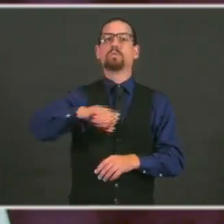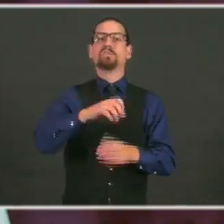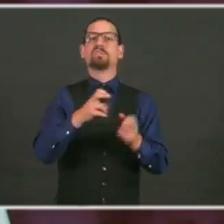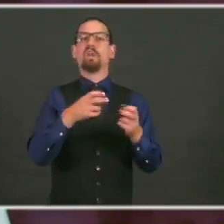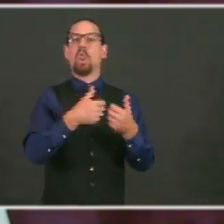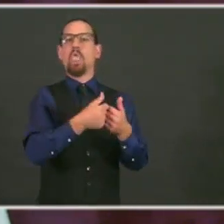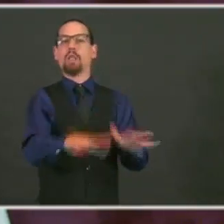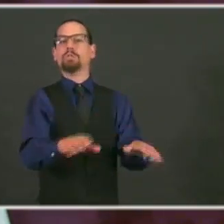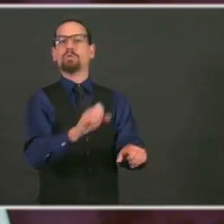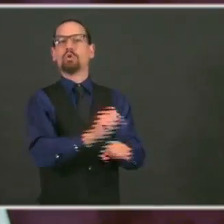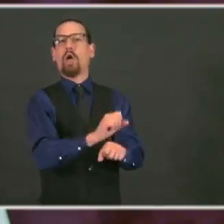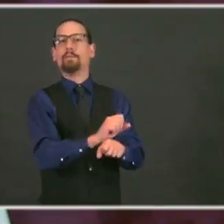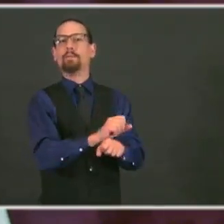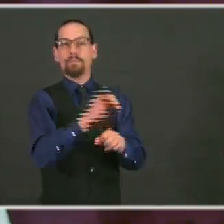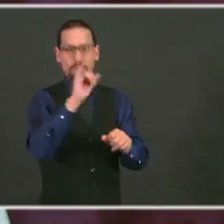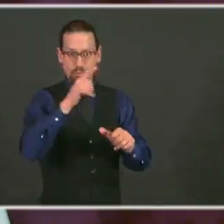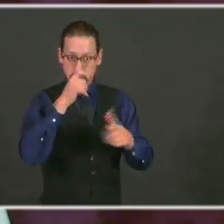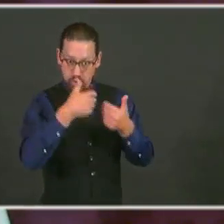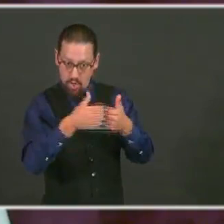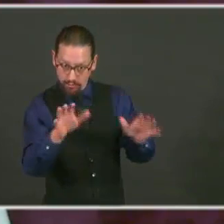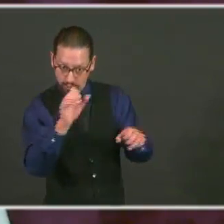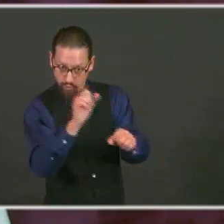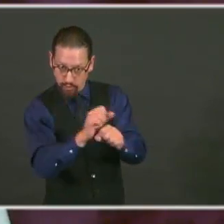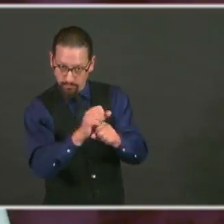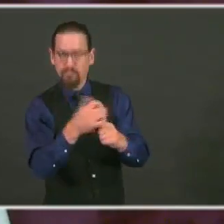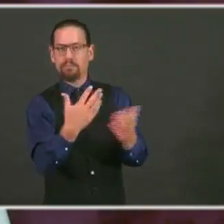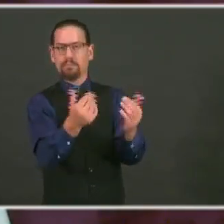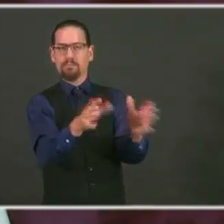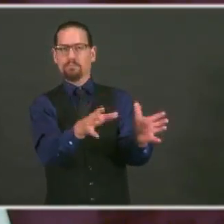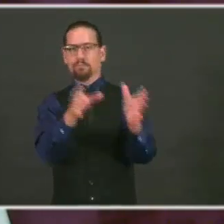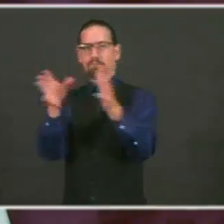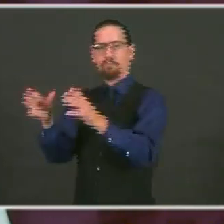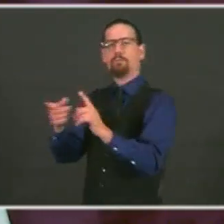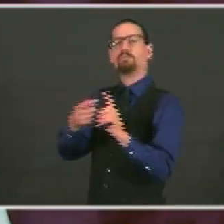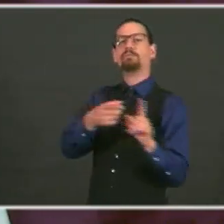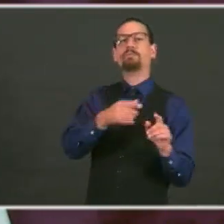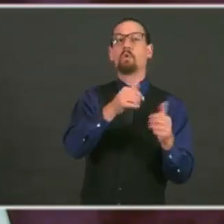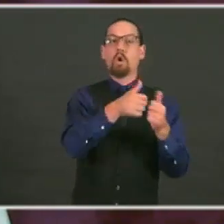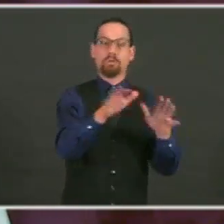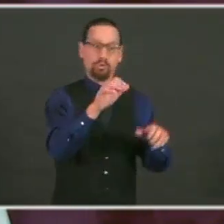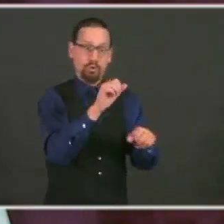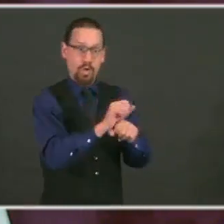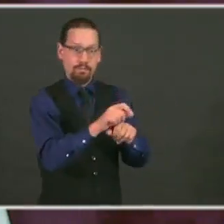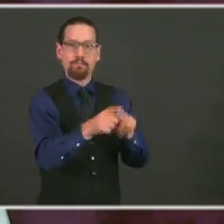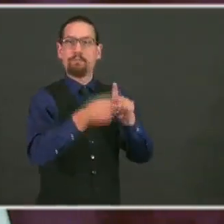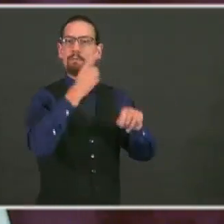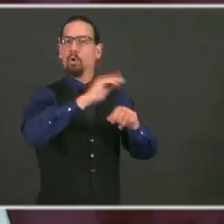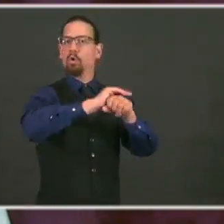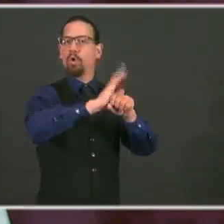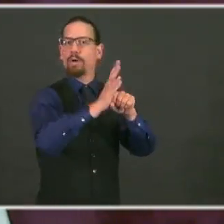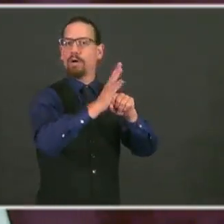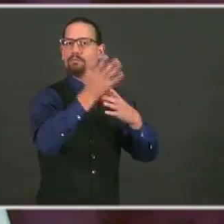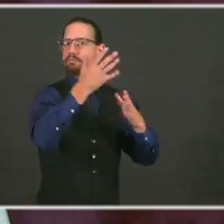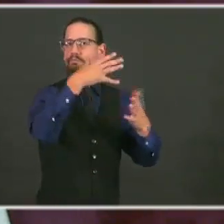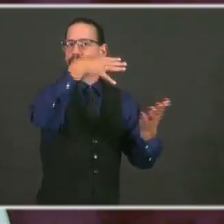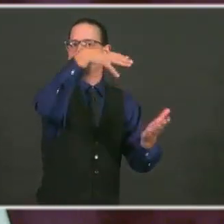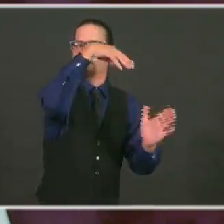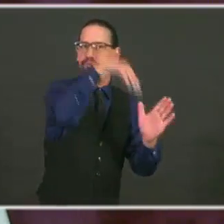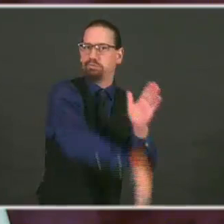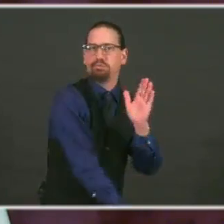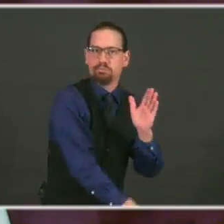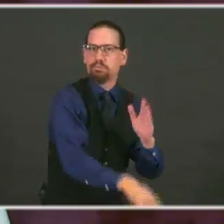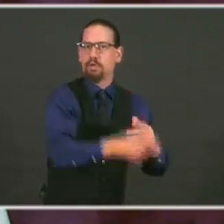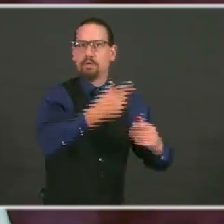and people who need skills or credential or degree in order to get a new job.